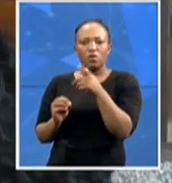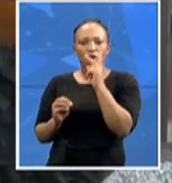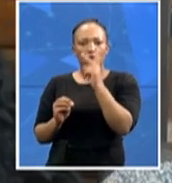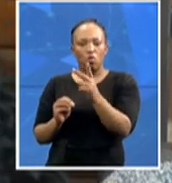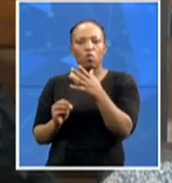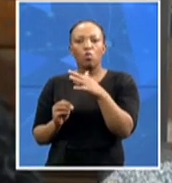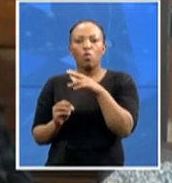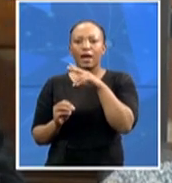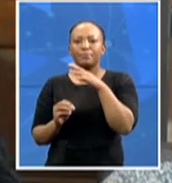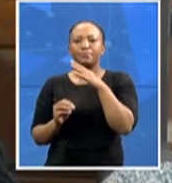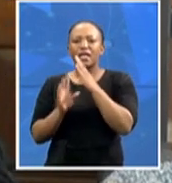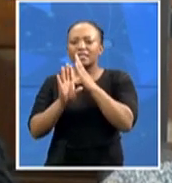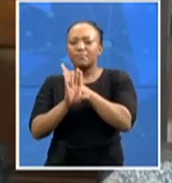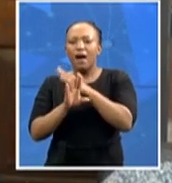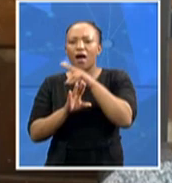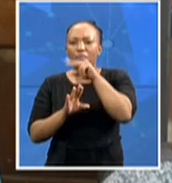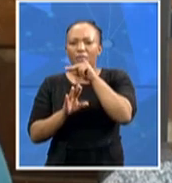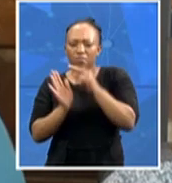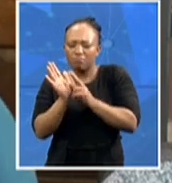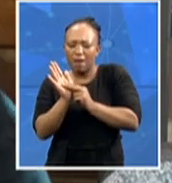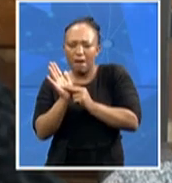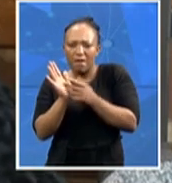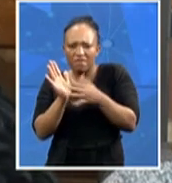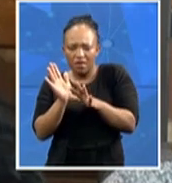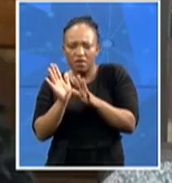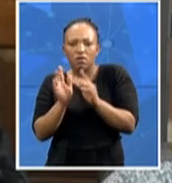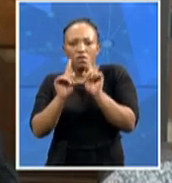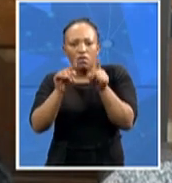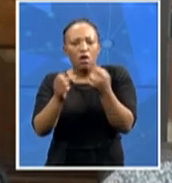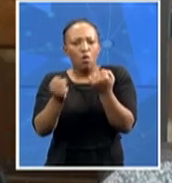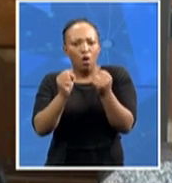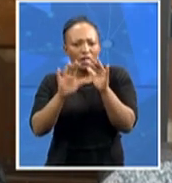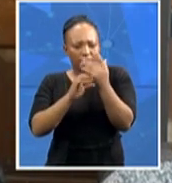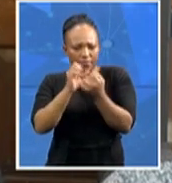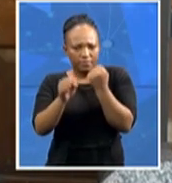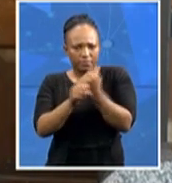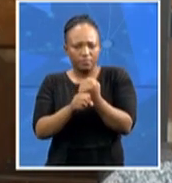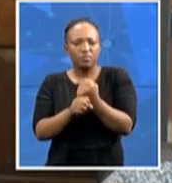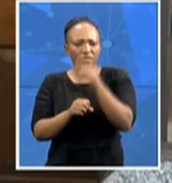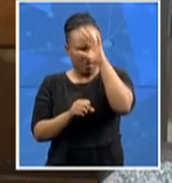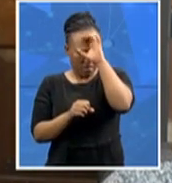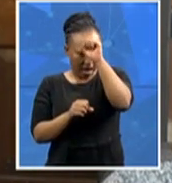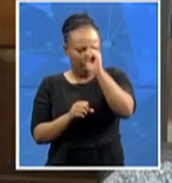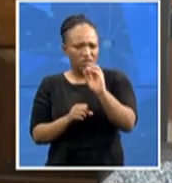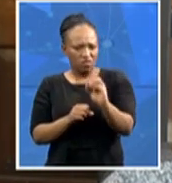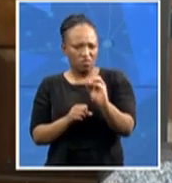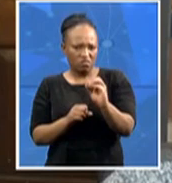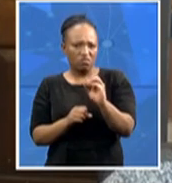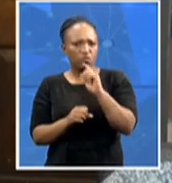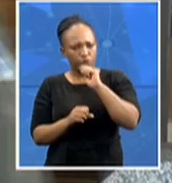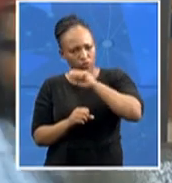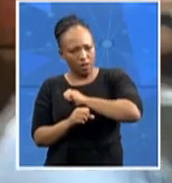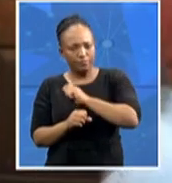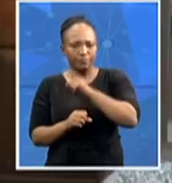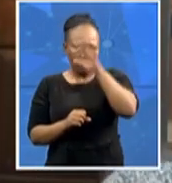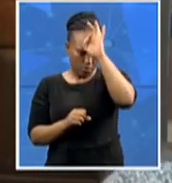matter to finally get to court. And so we still have faith that the police will do what they need to do, and we will keep putting